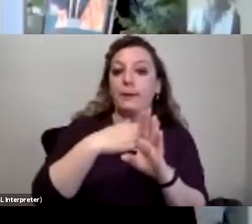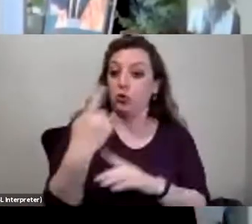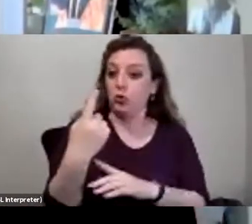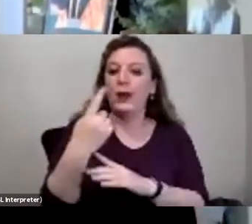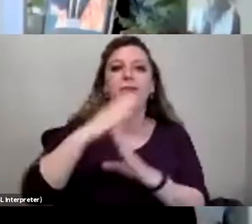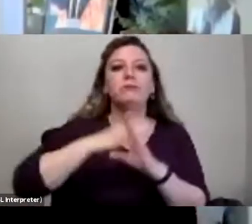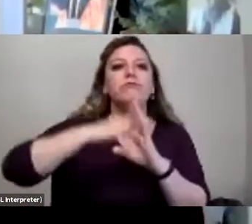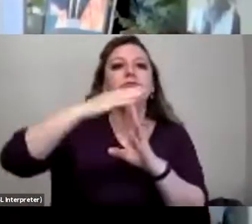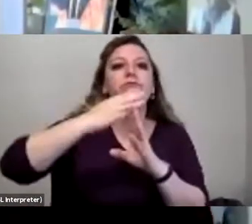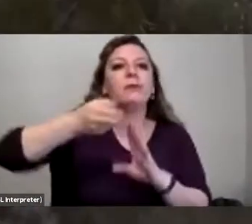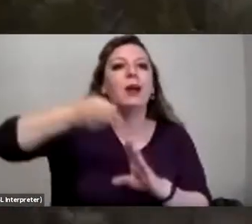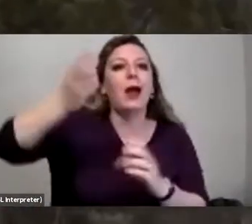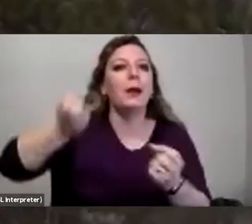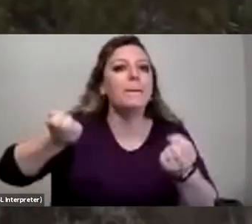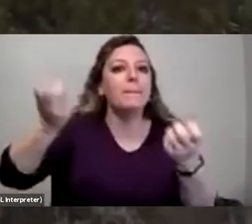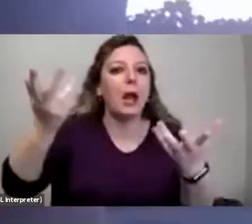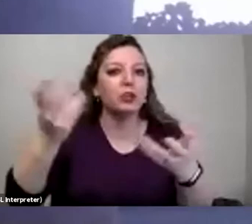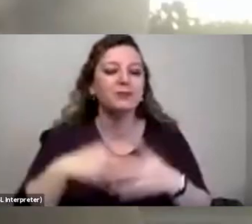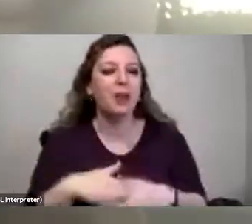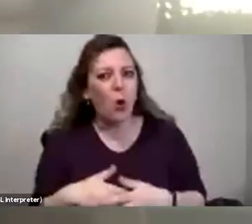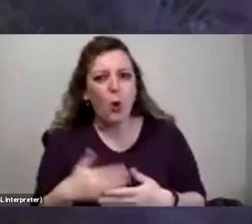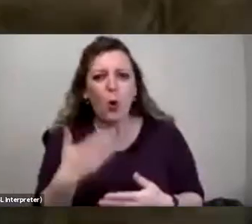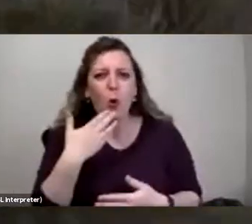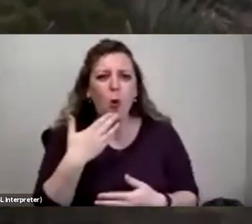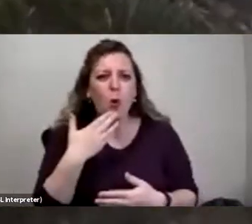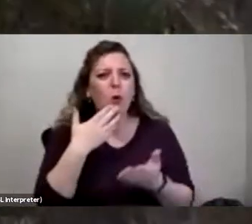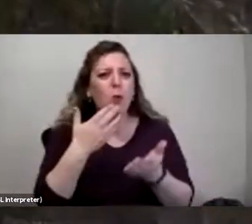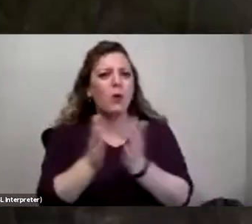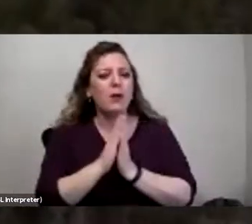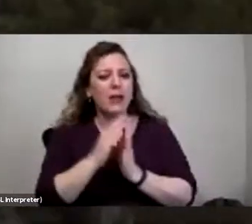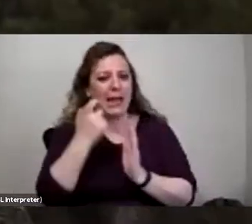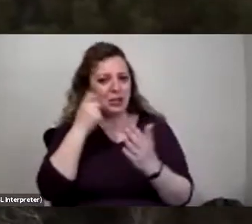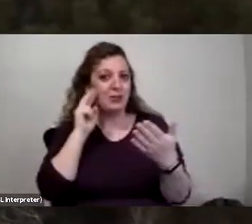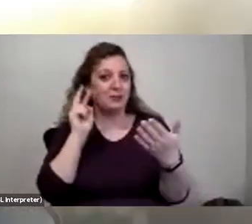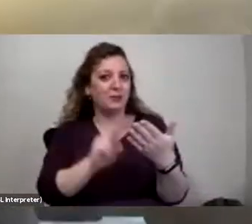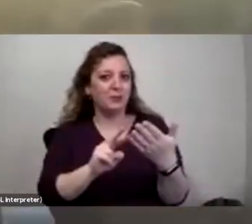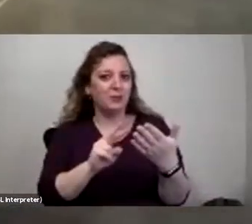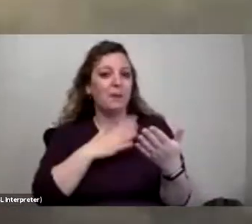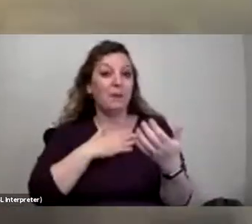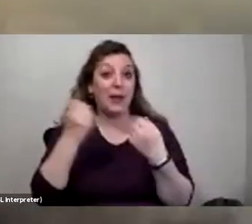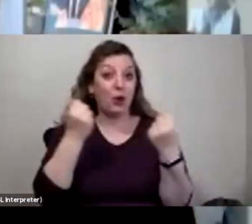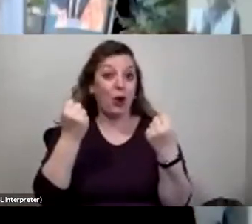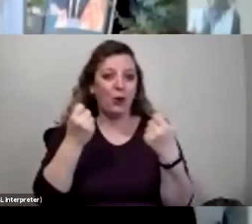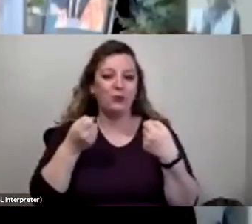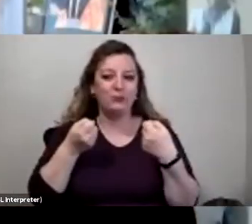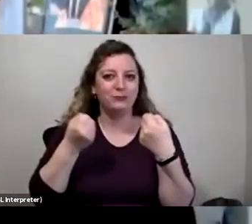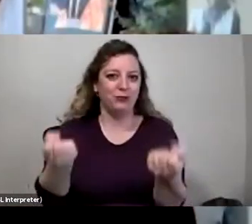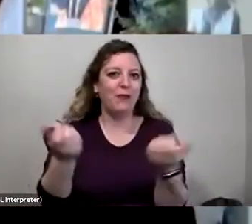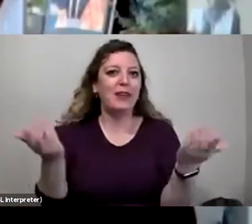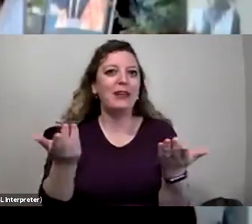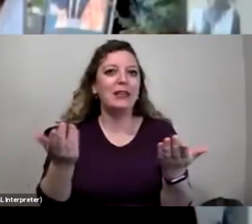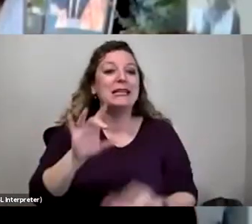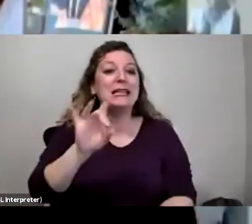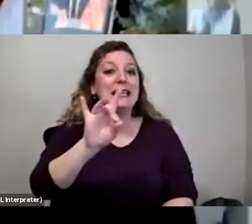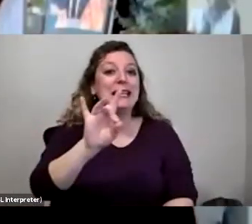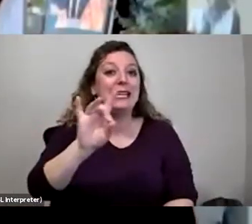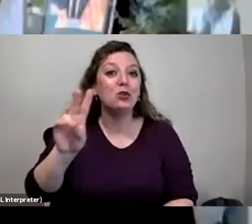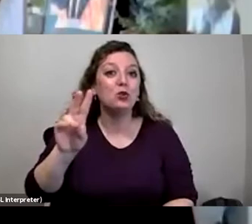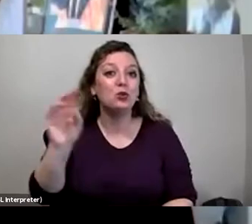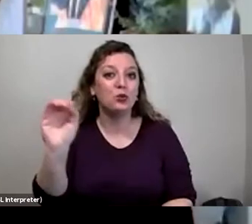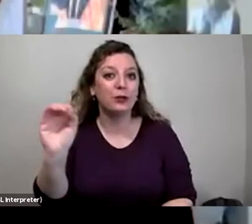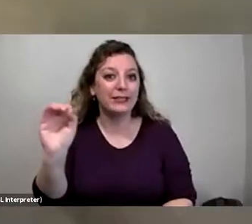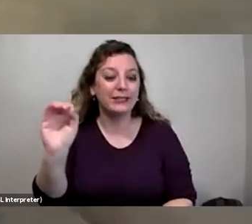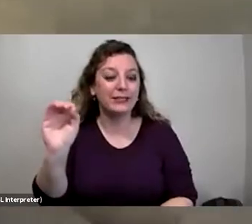today? Thank you for asking. I was just checking in my car on the way here. It was 82 degrees